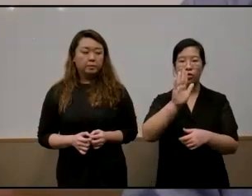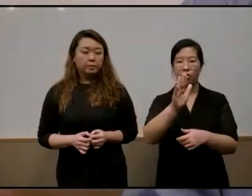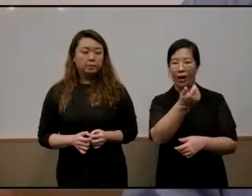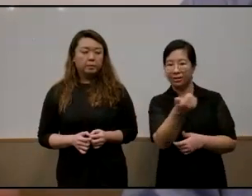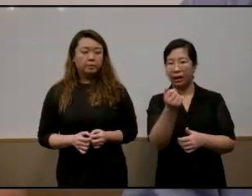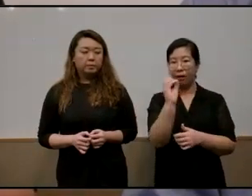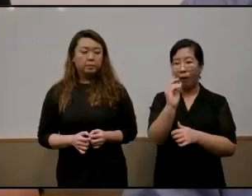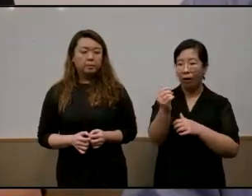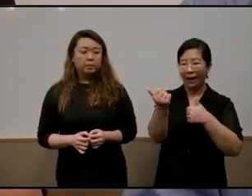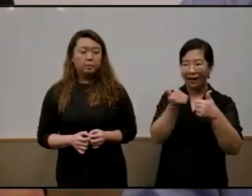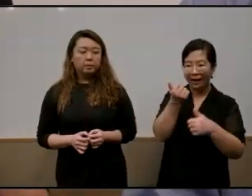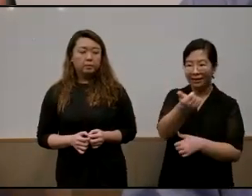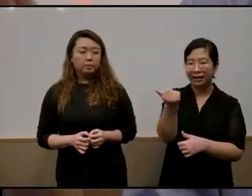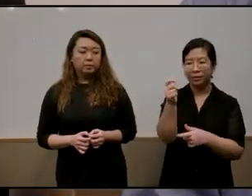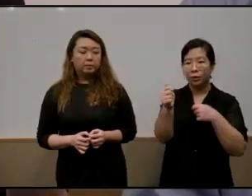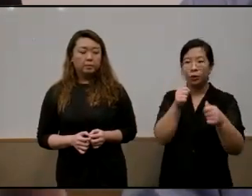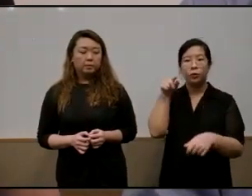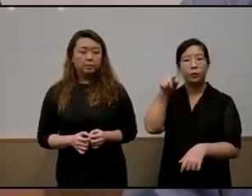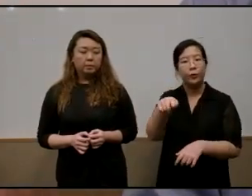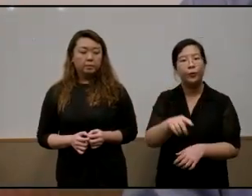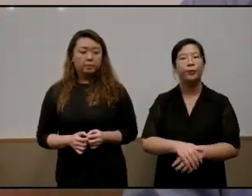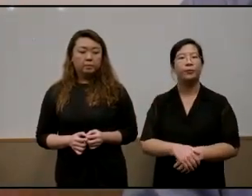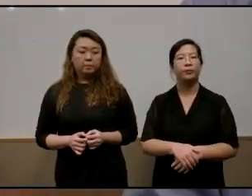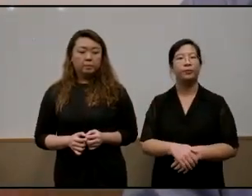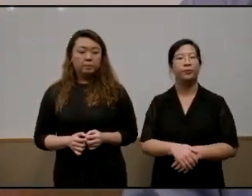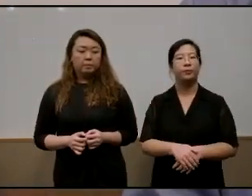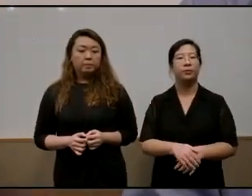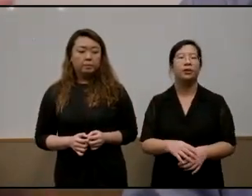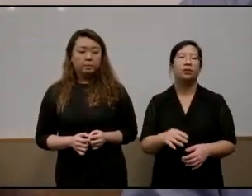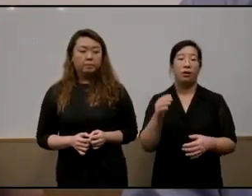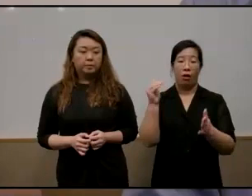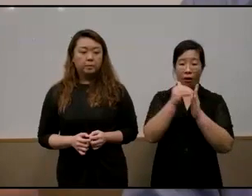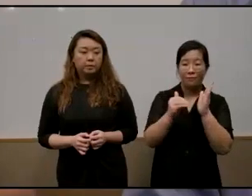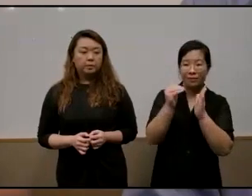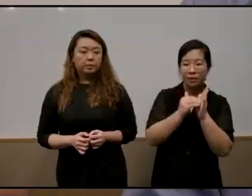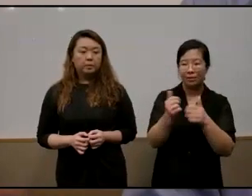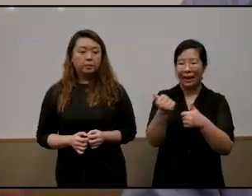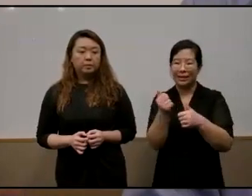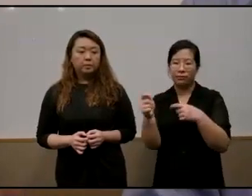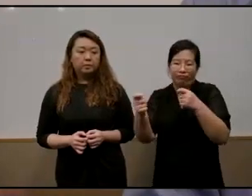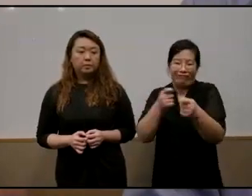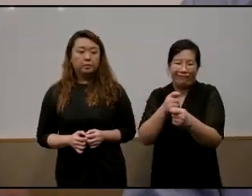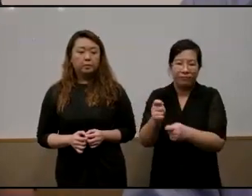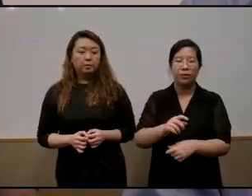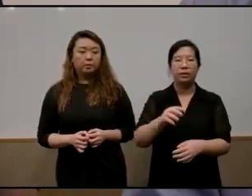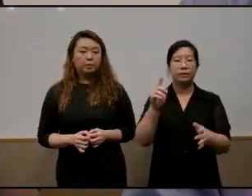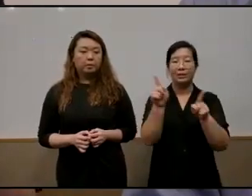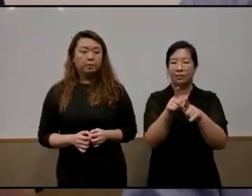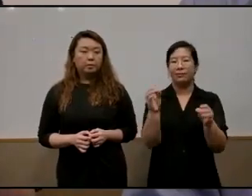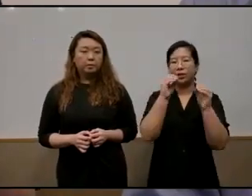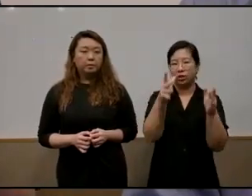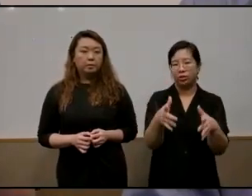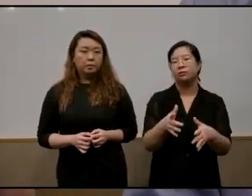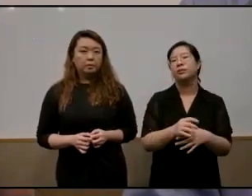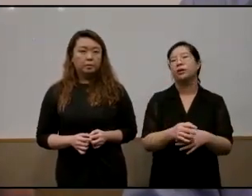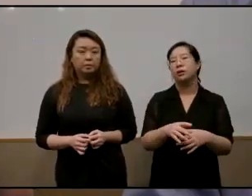and very often the asset become the master and that applies to teaching too when you try to measure